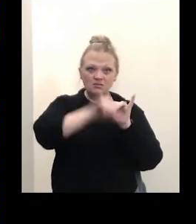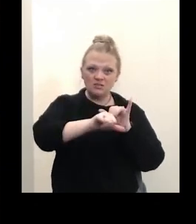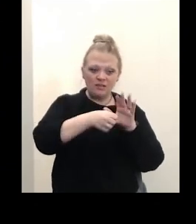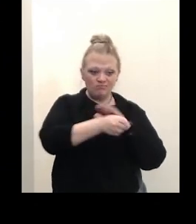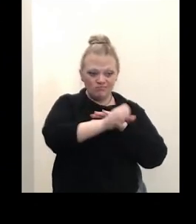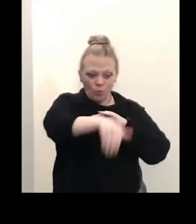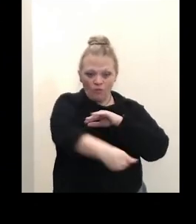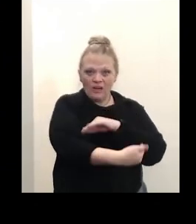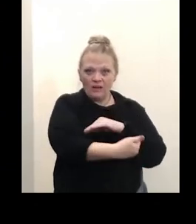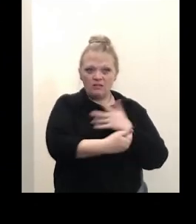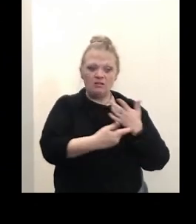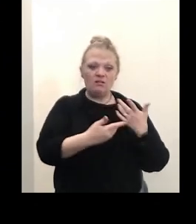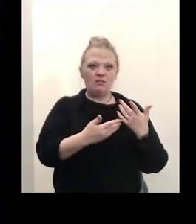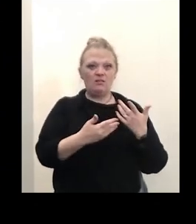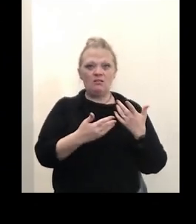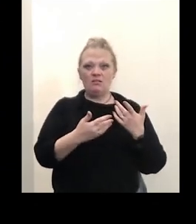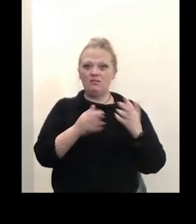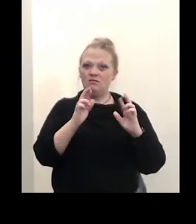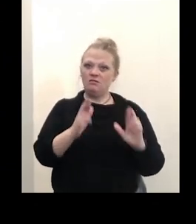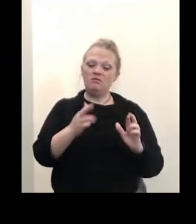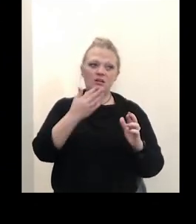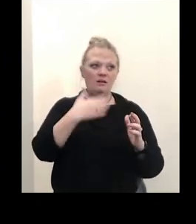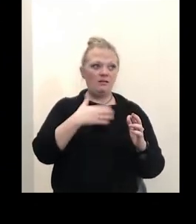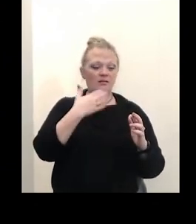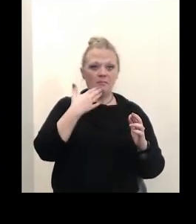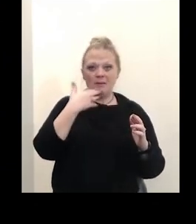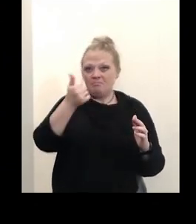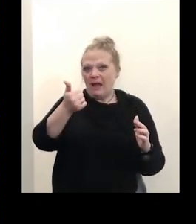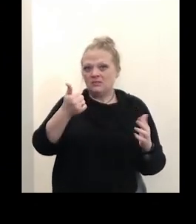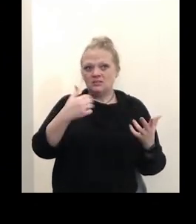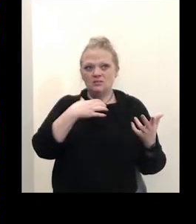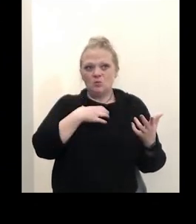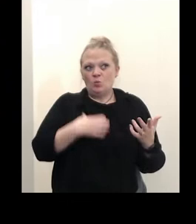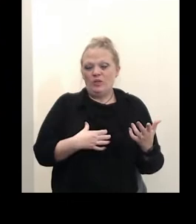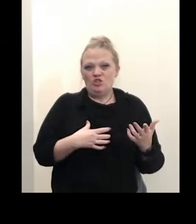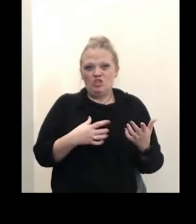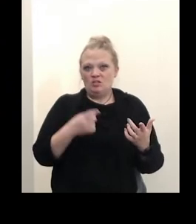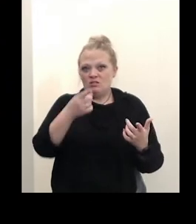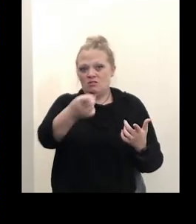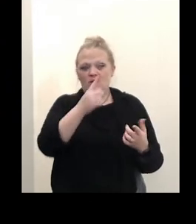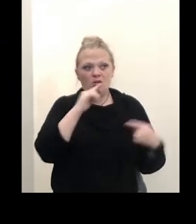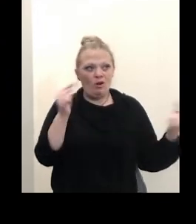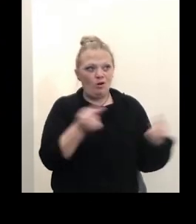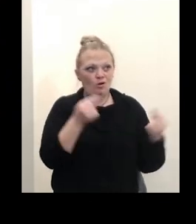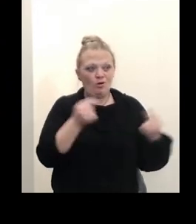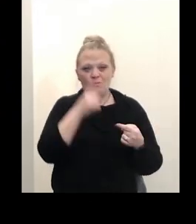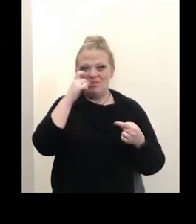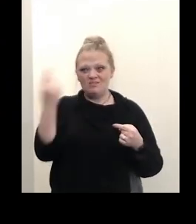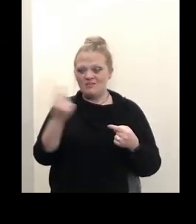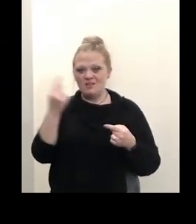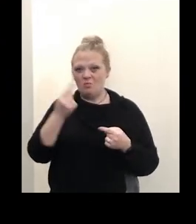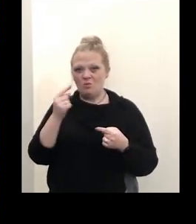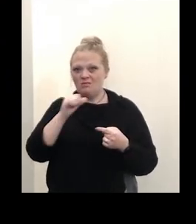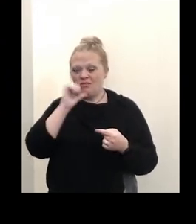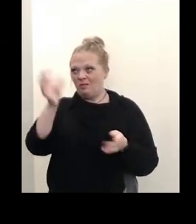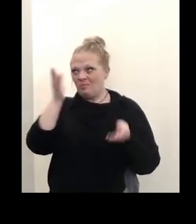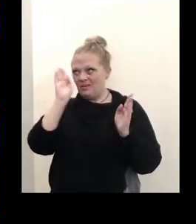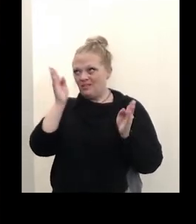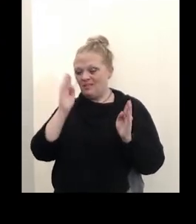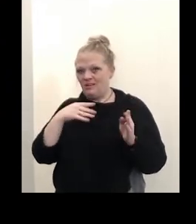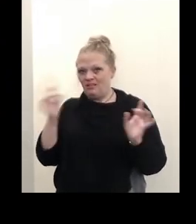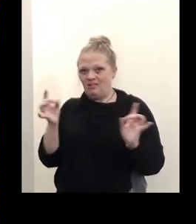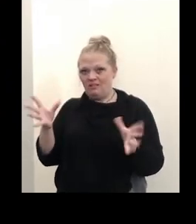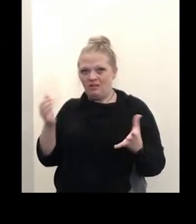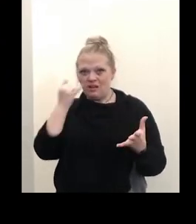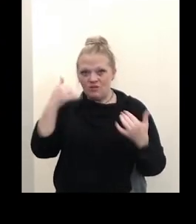employee who unfortunately was hurt as a result of someone's negligence who hit them on elm street if you have information about this accident